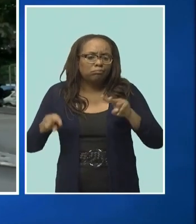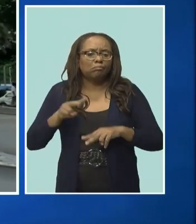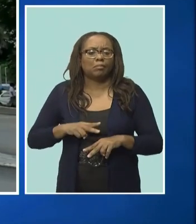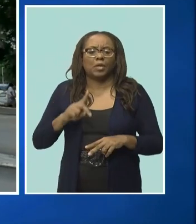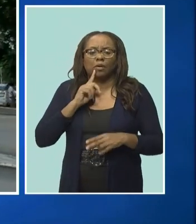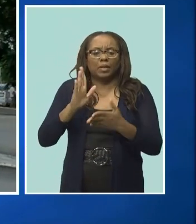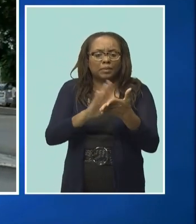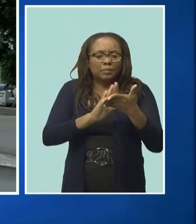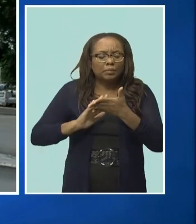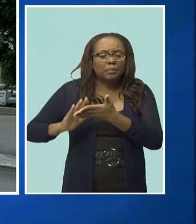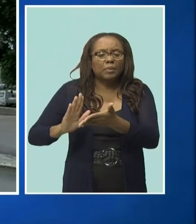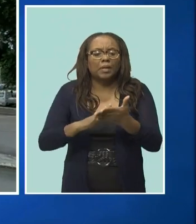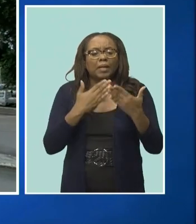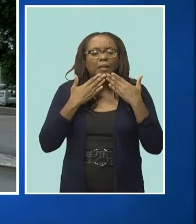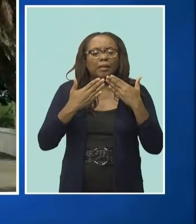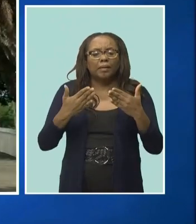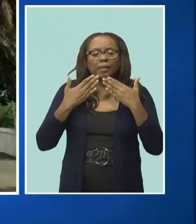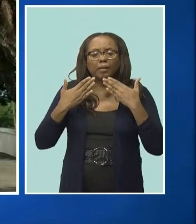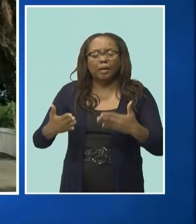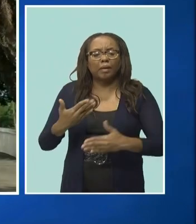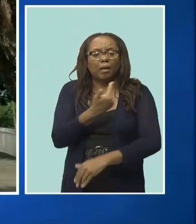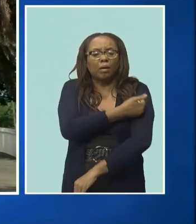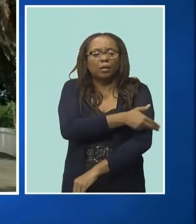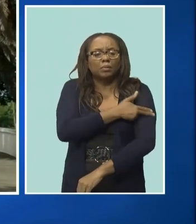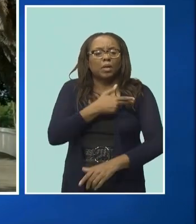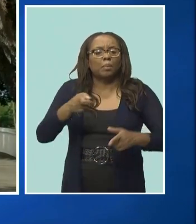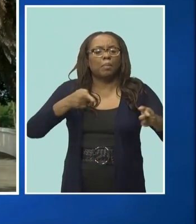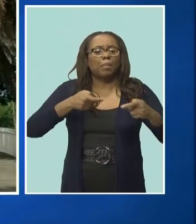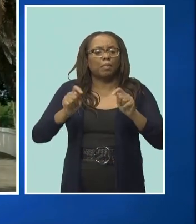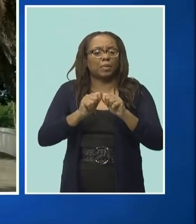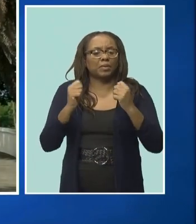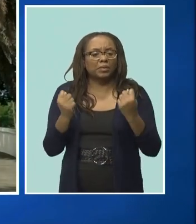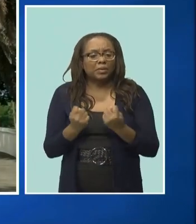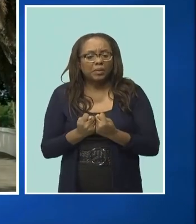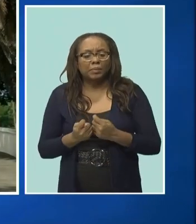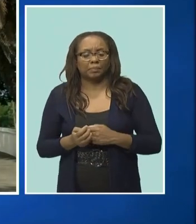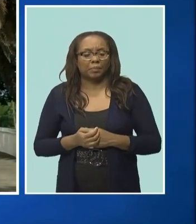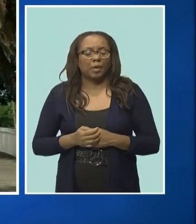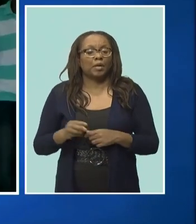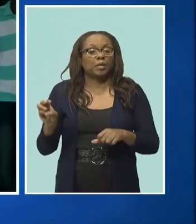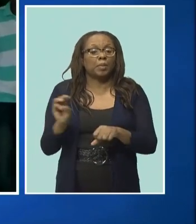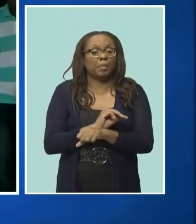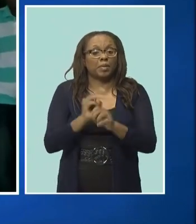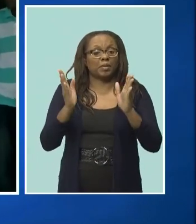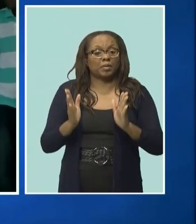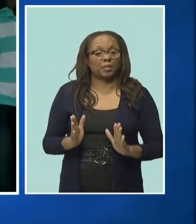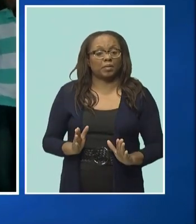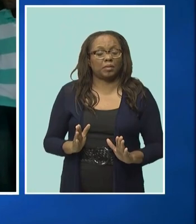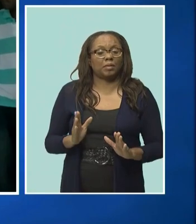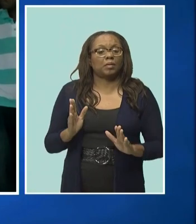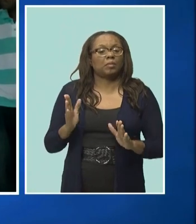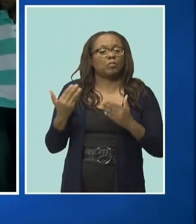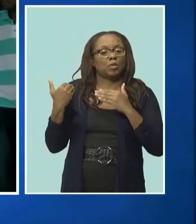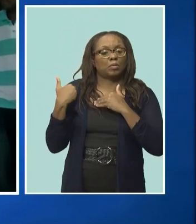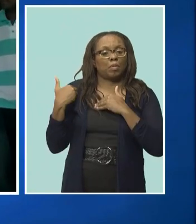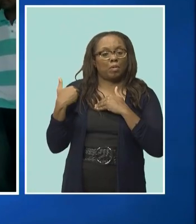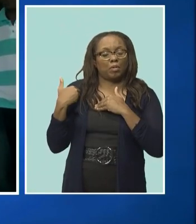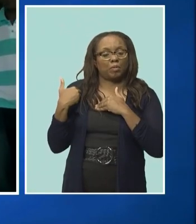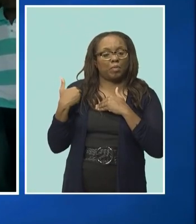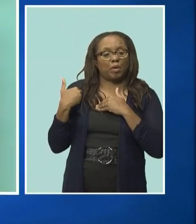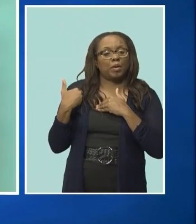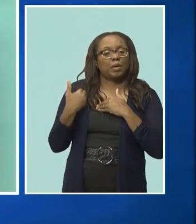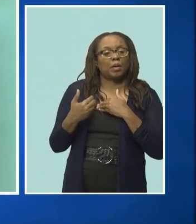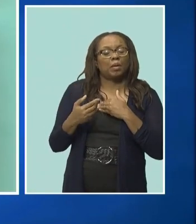hospital's management team and orthopedic staff, Minister in the Ministry of Health and Wellness with responsibility for the QEH, Dr. Sonia Brown,